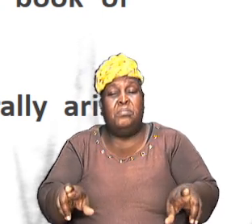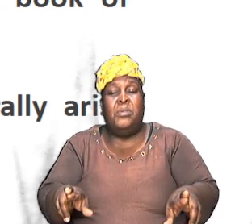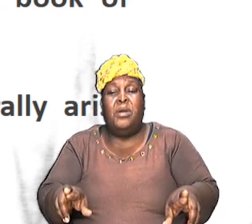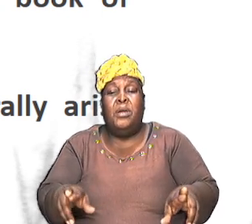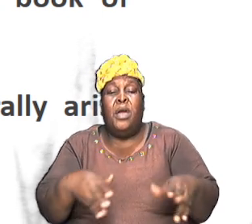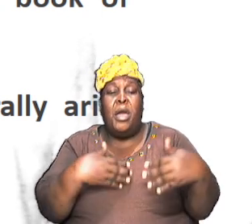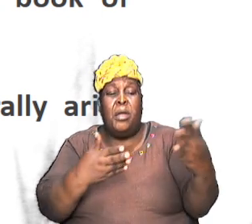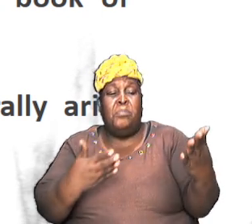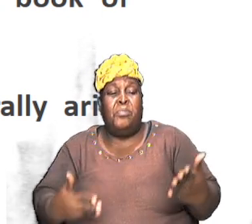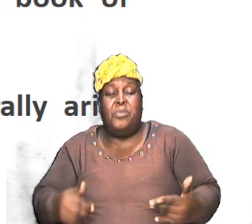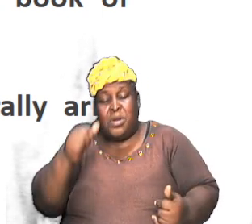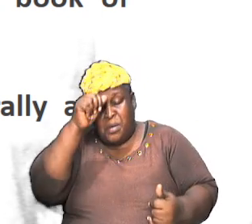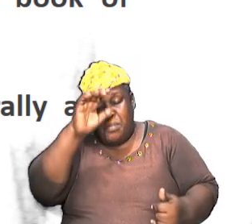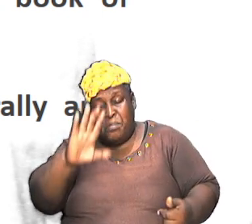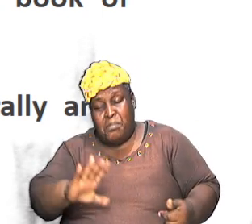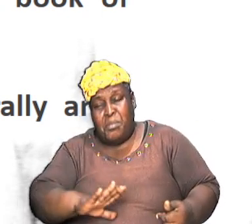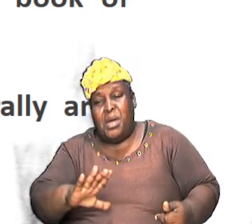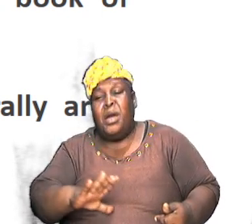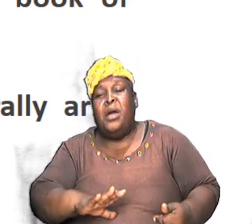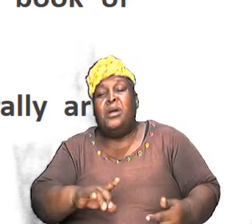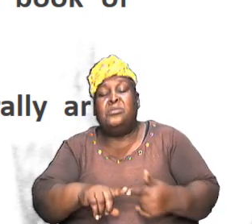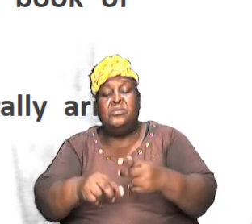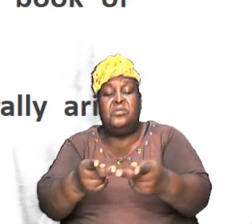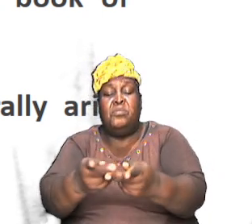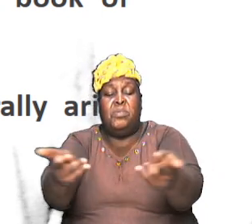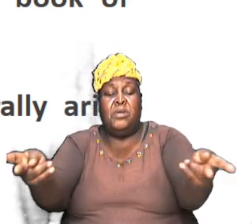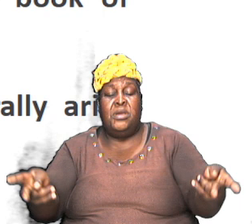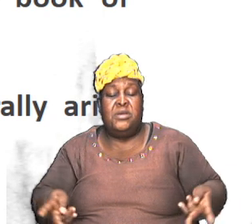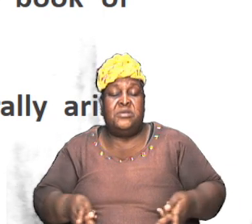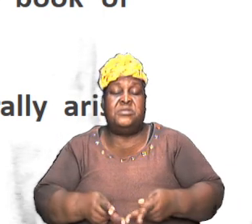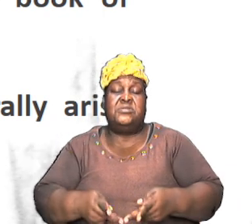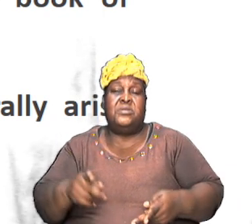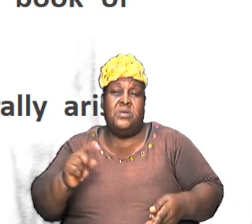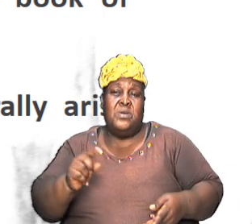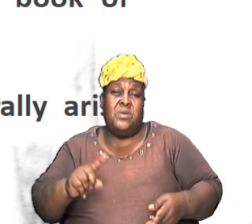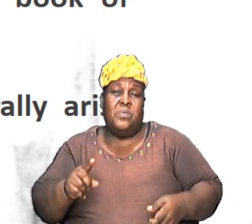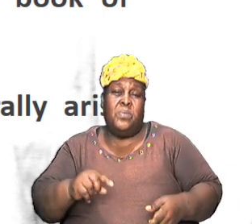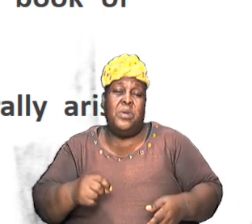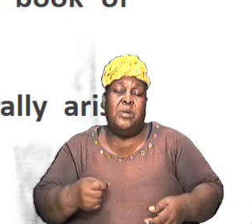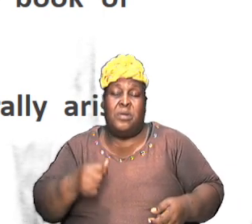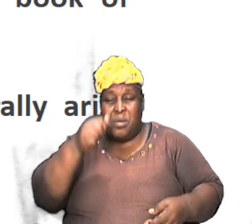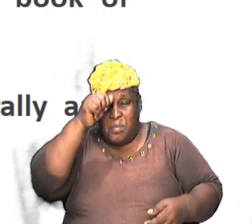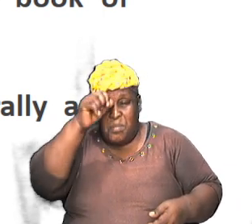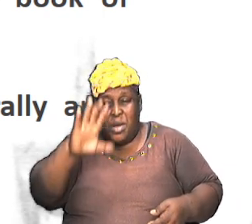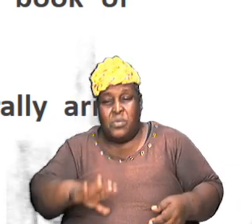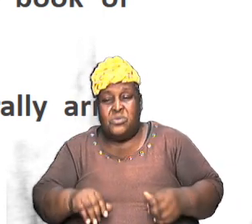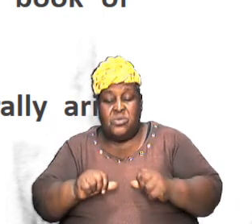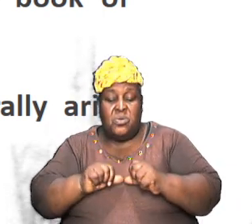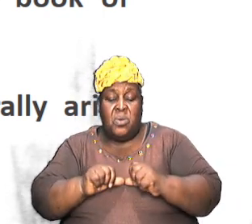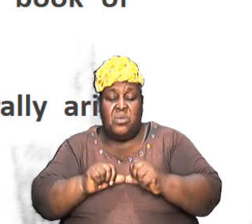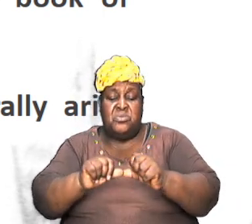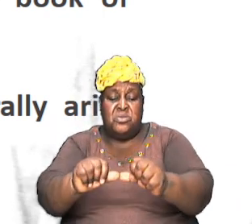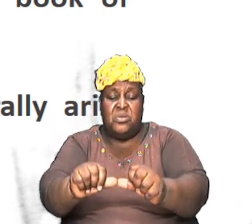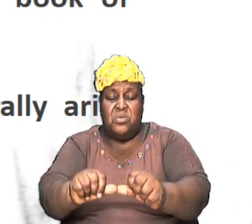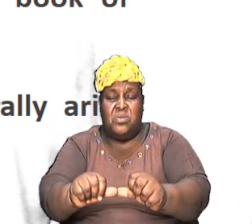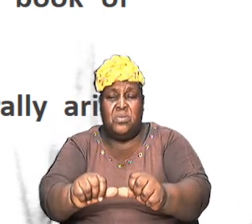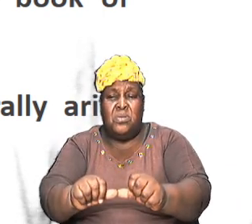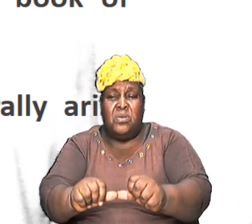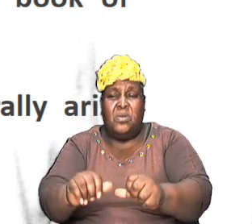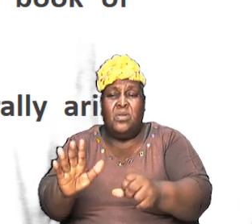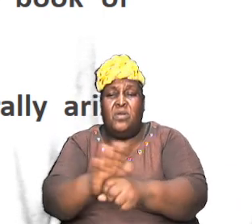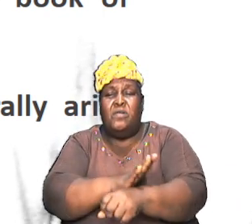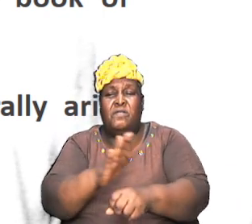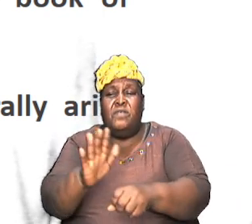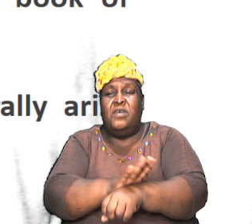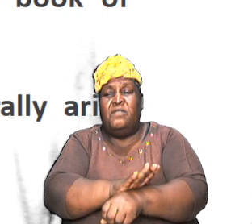to bring back man ultimately to that place where he was going to continue now to fulfill